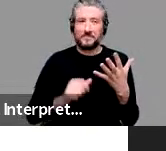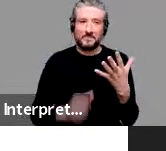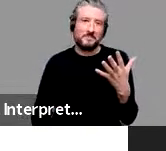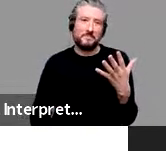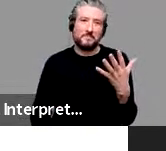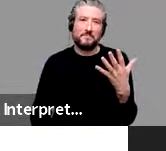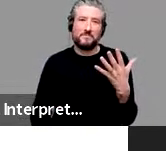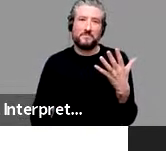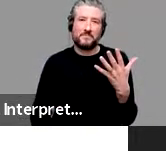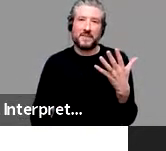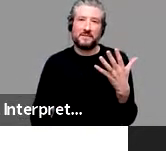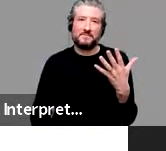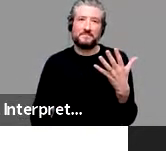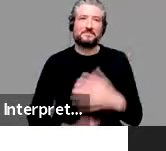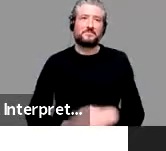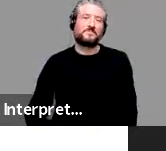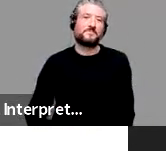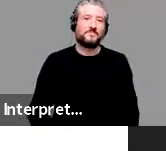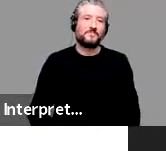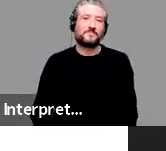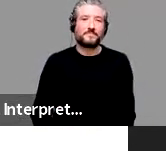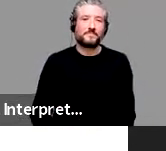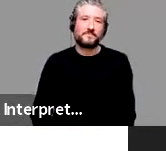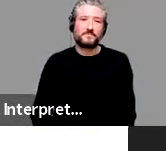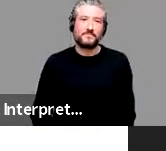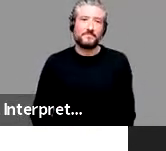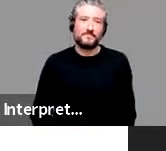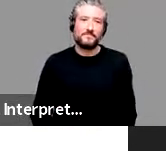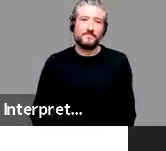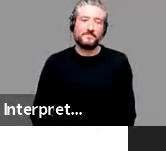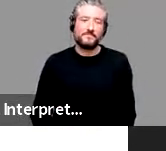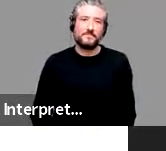to a cat on the street and it came running toward you.